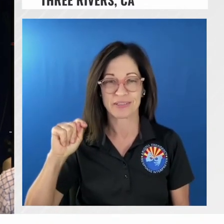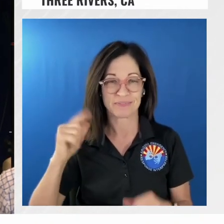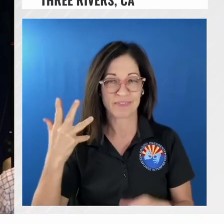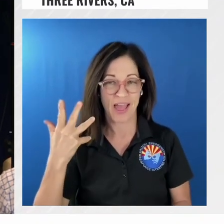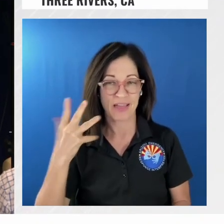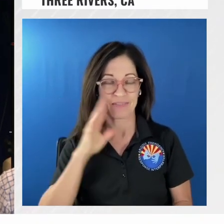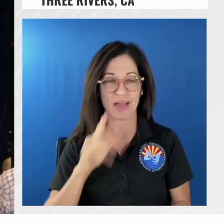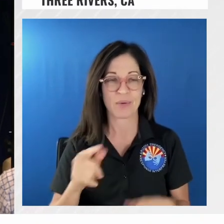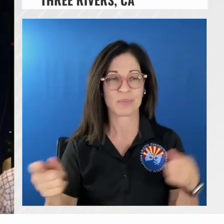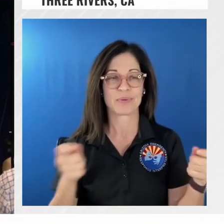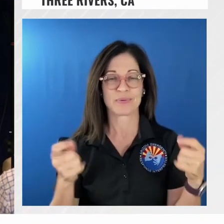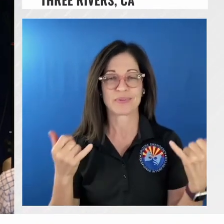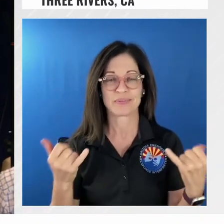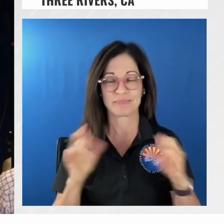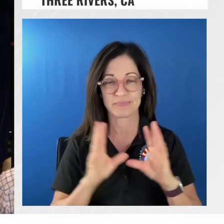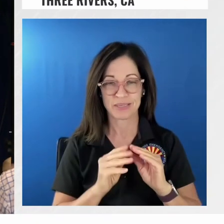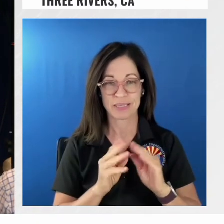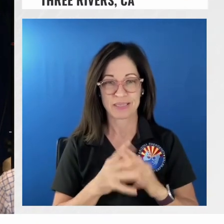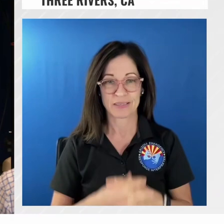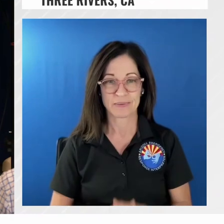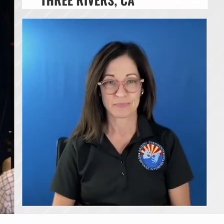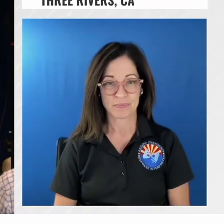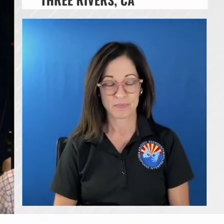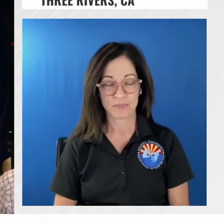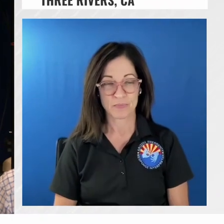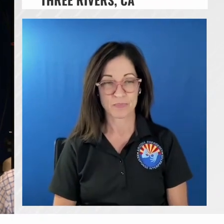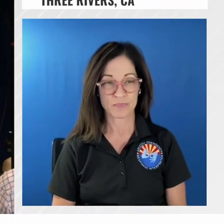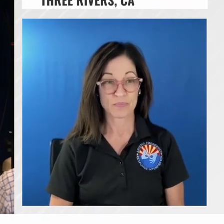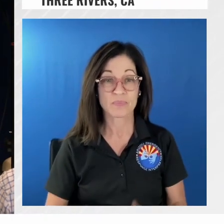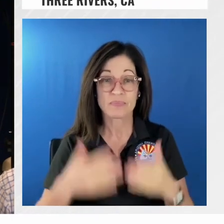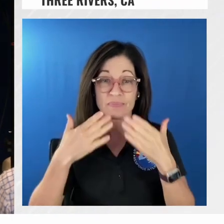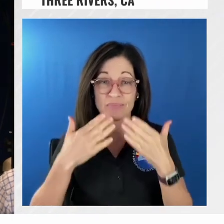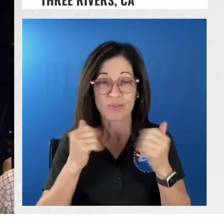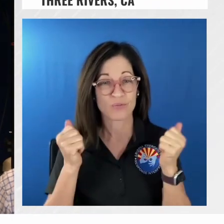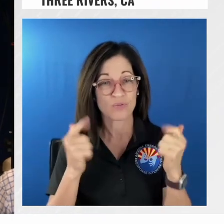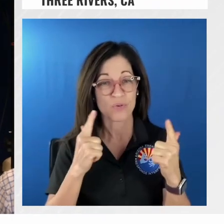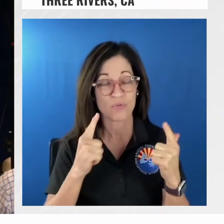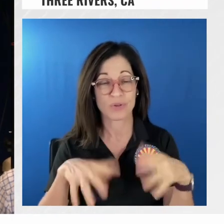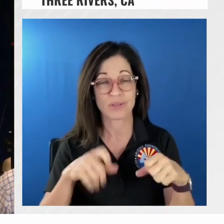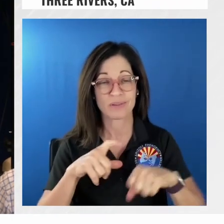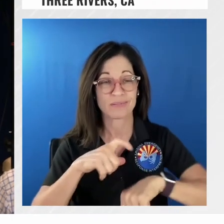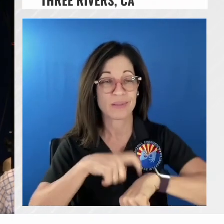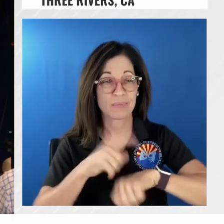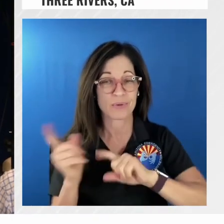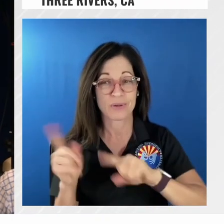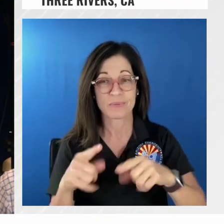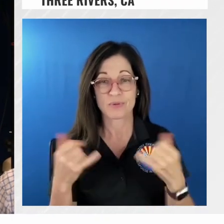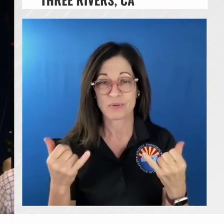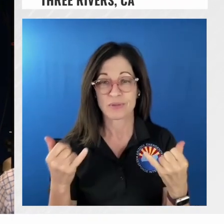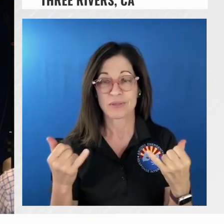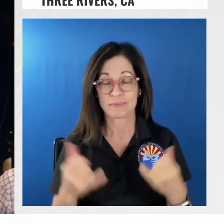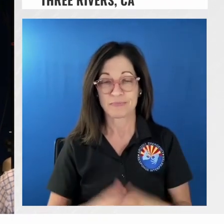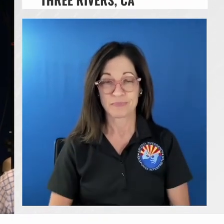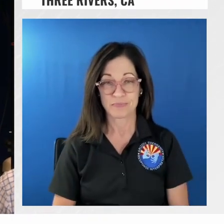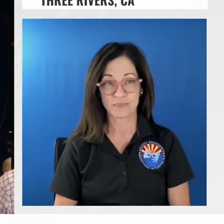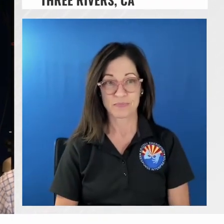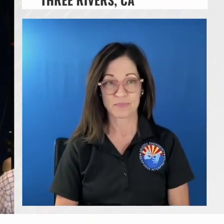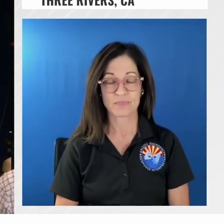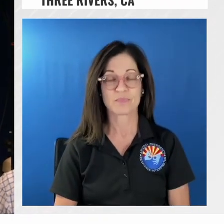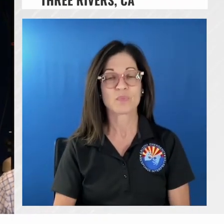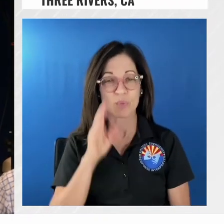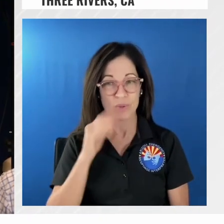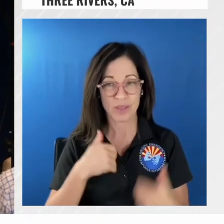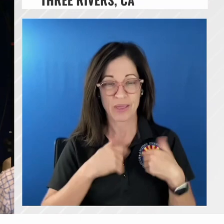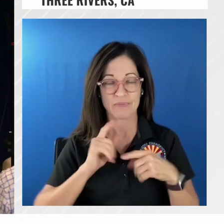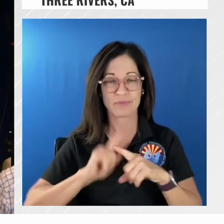tonight's meeting thank you all for taking the time out to come to the meeting this evening you'll be hearing from members of the